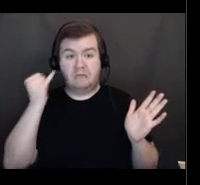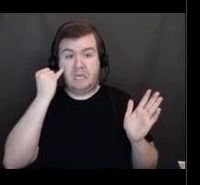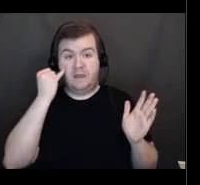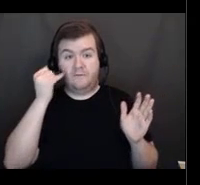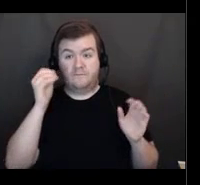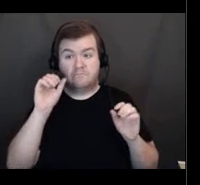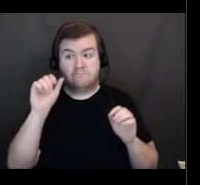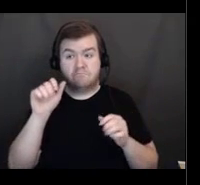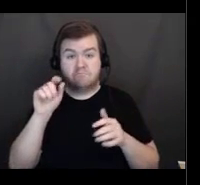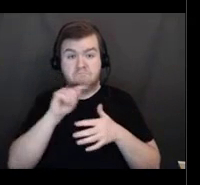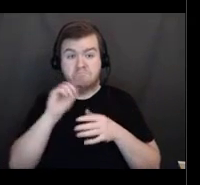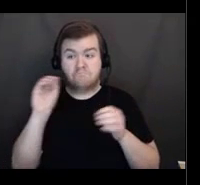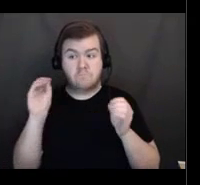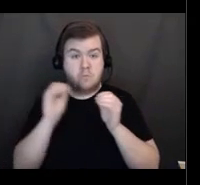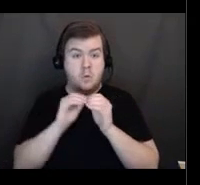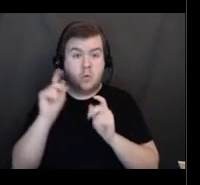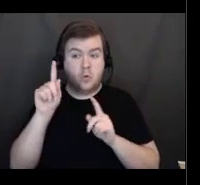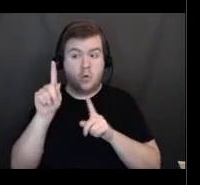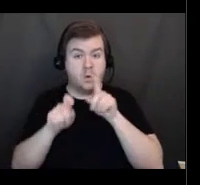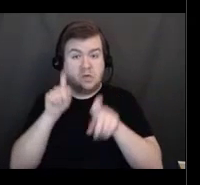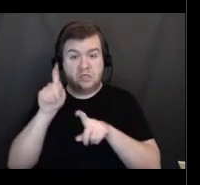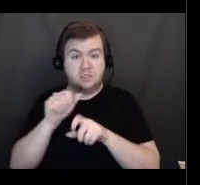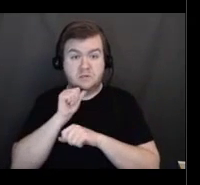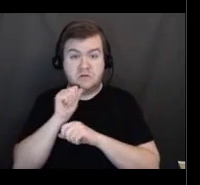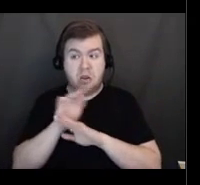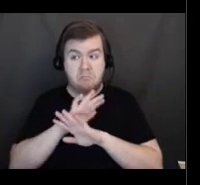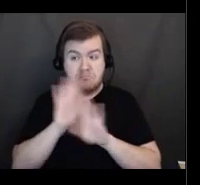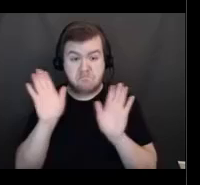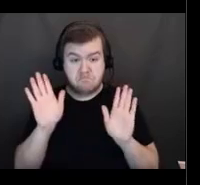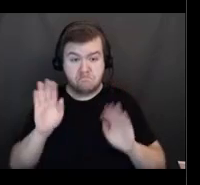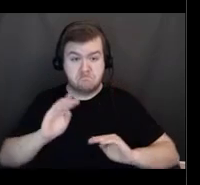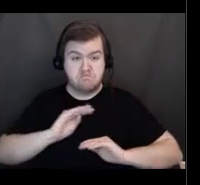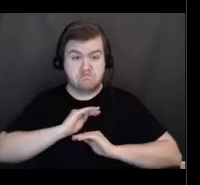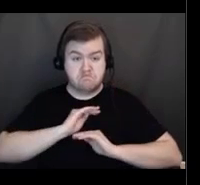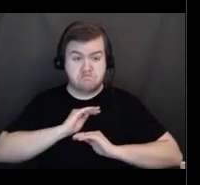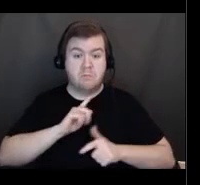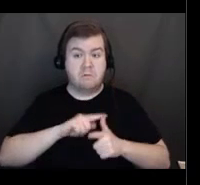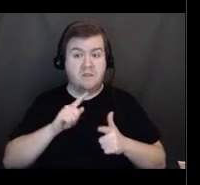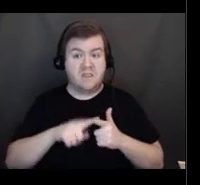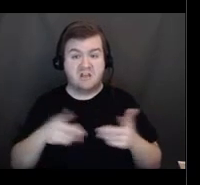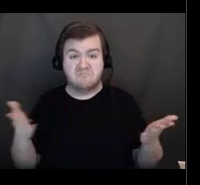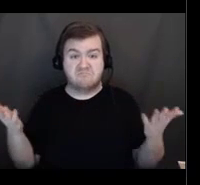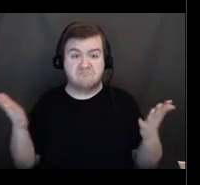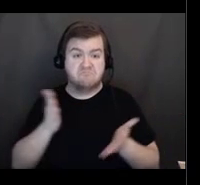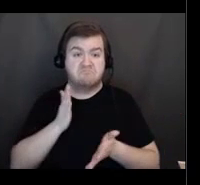we can close this webinar. You all have